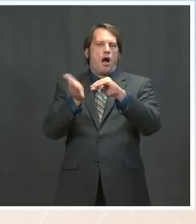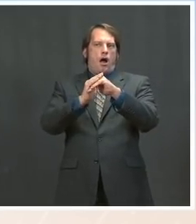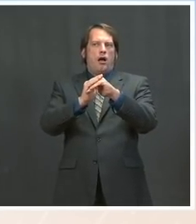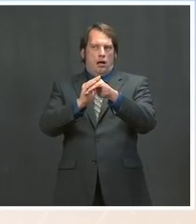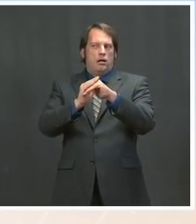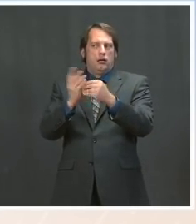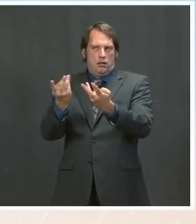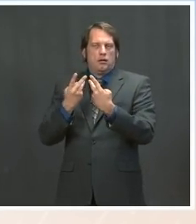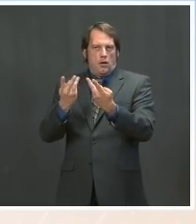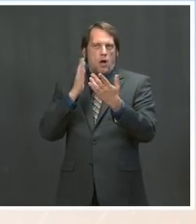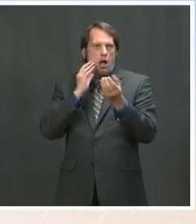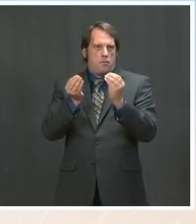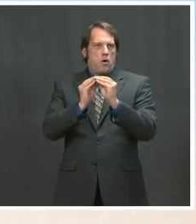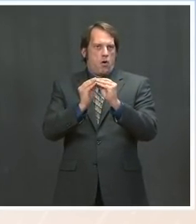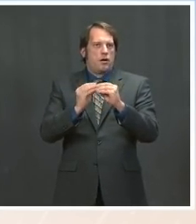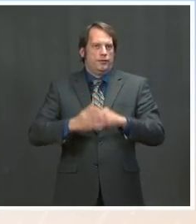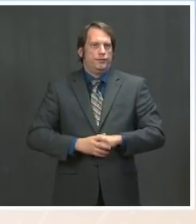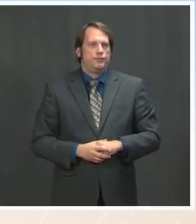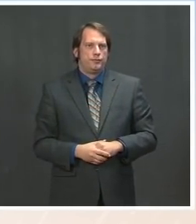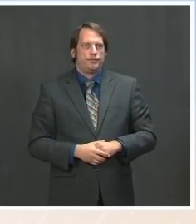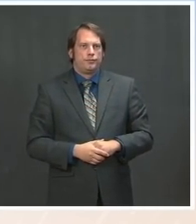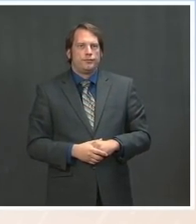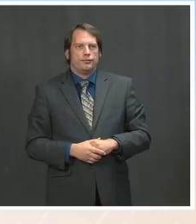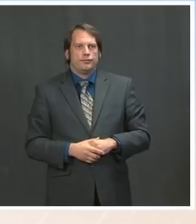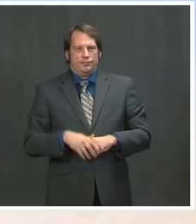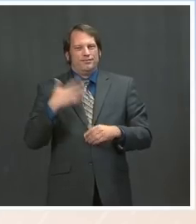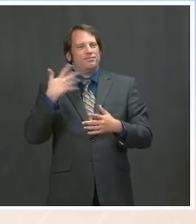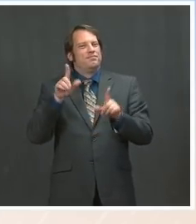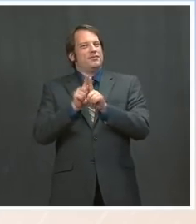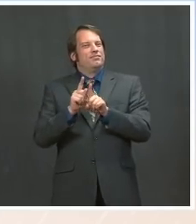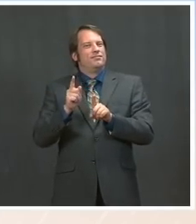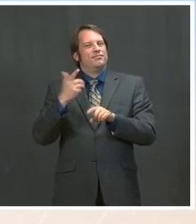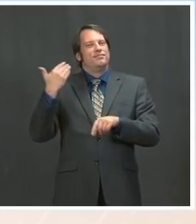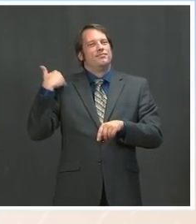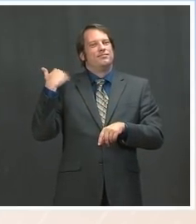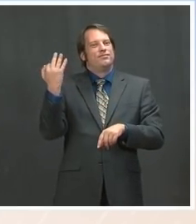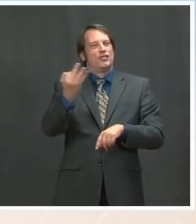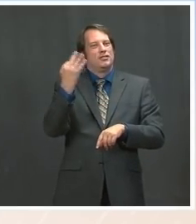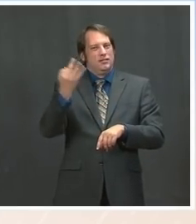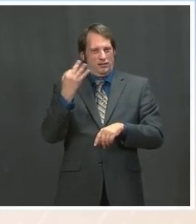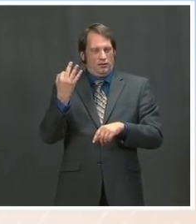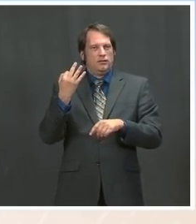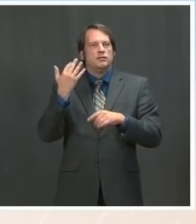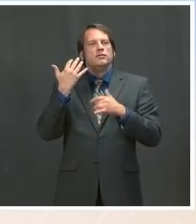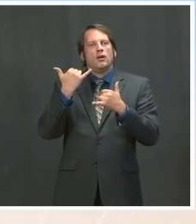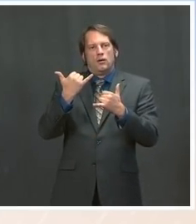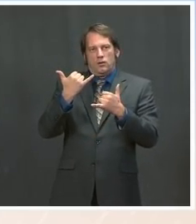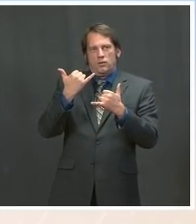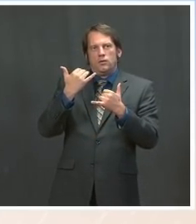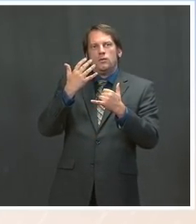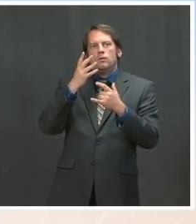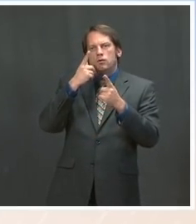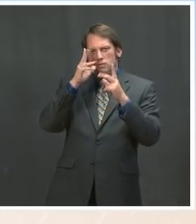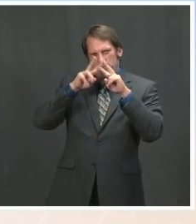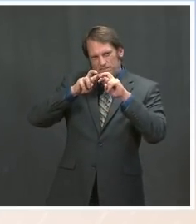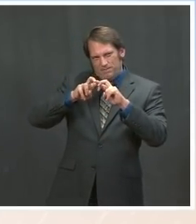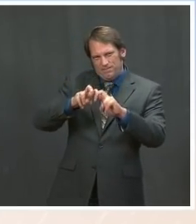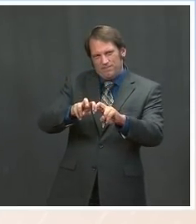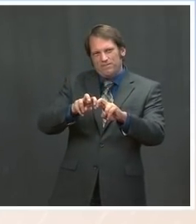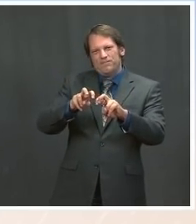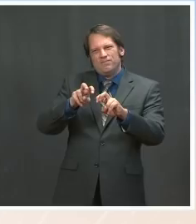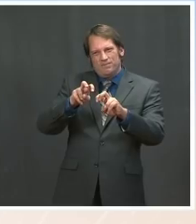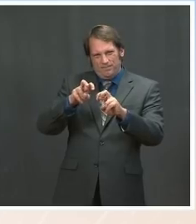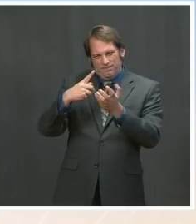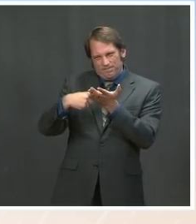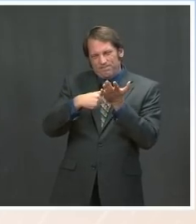In addition, we also announced on Friday that the President, while we are assessing right now what is possible in terms of — given the fact